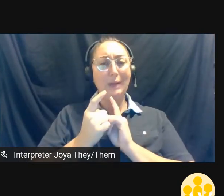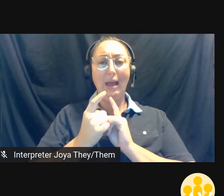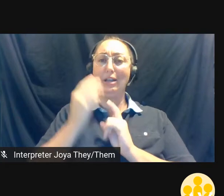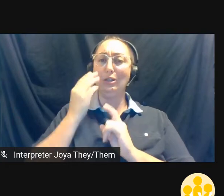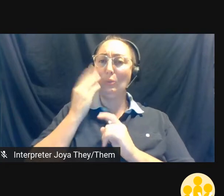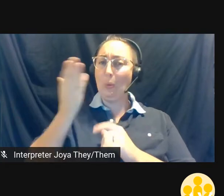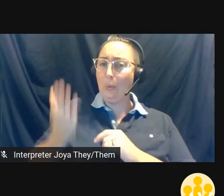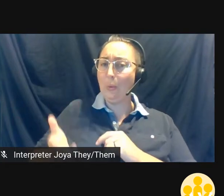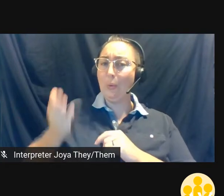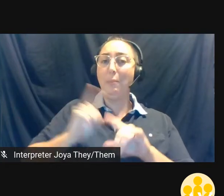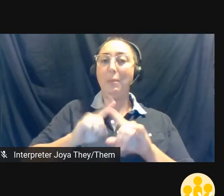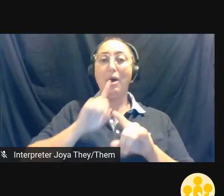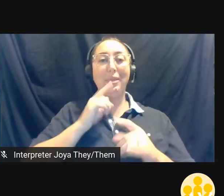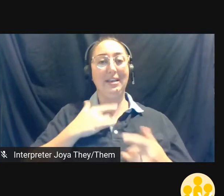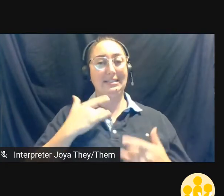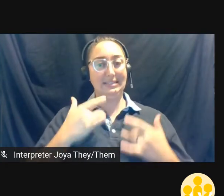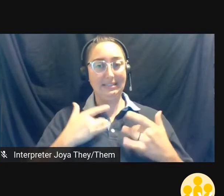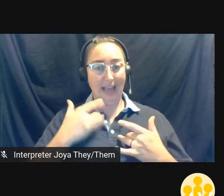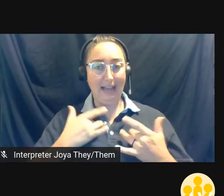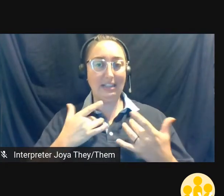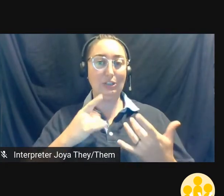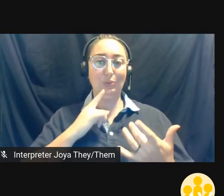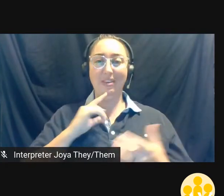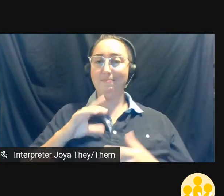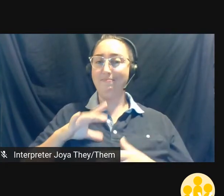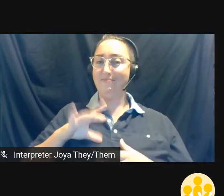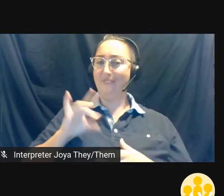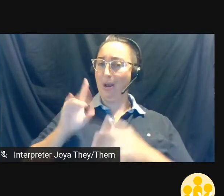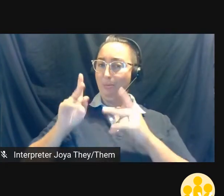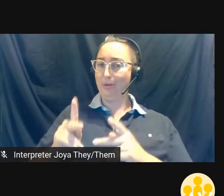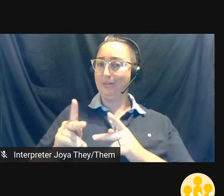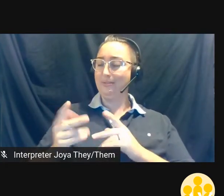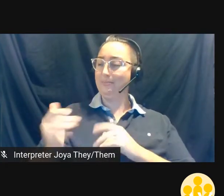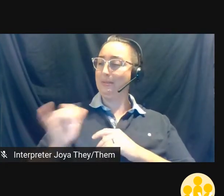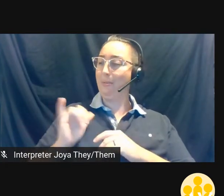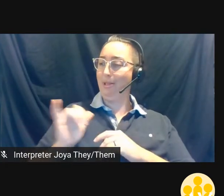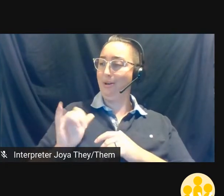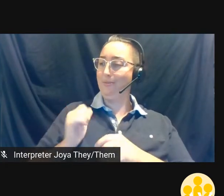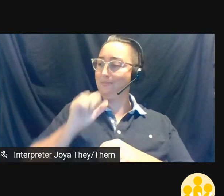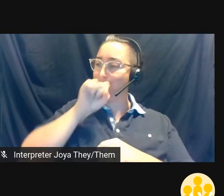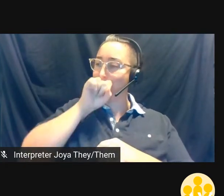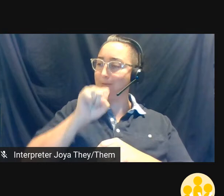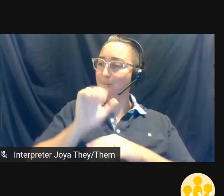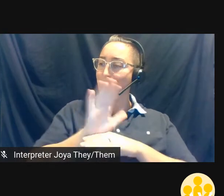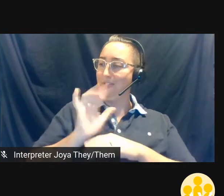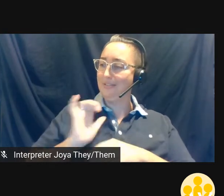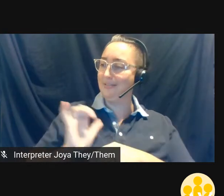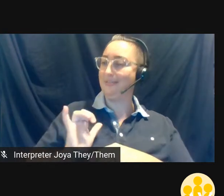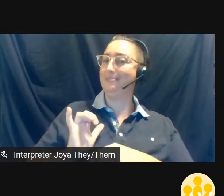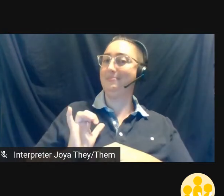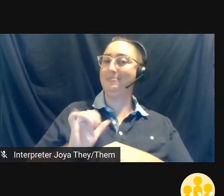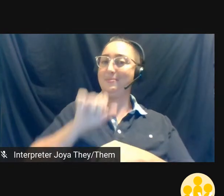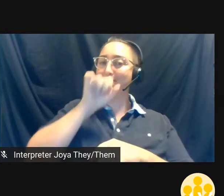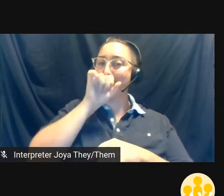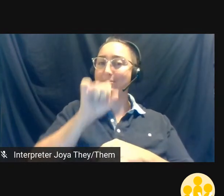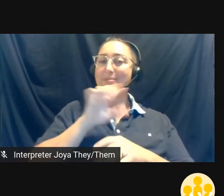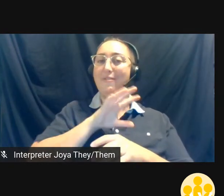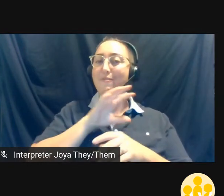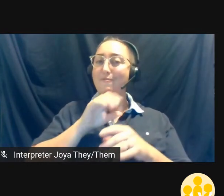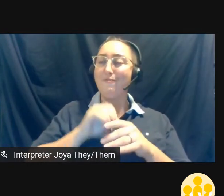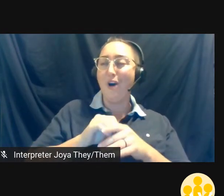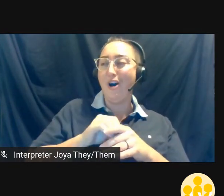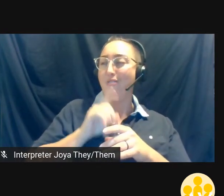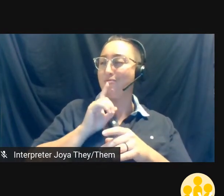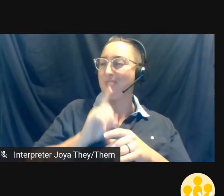excited to find a kindred spirit who loves cinema as much as I do and loves getting into the weeds